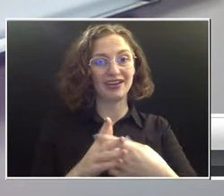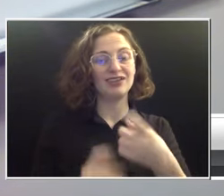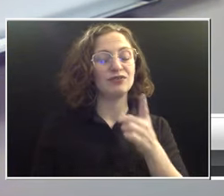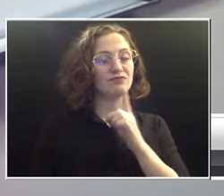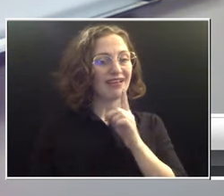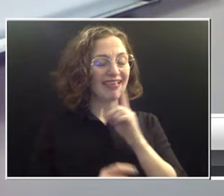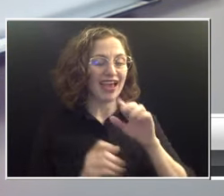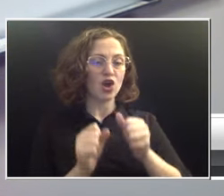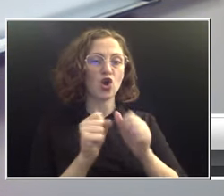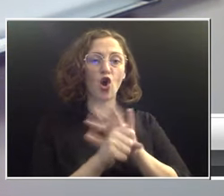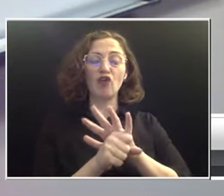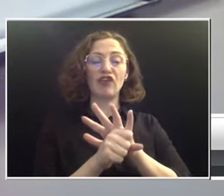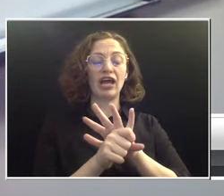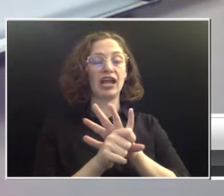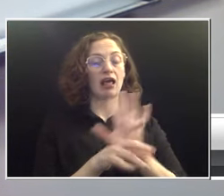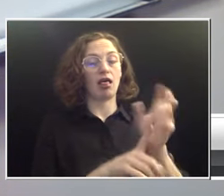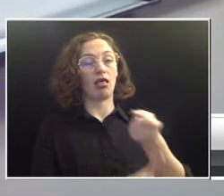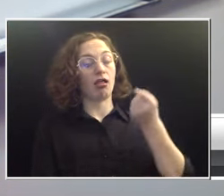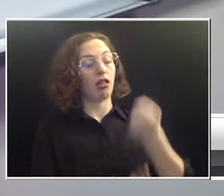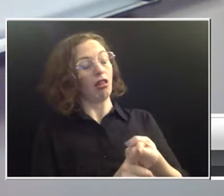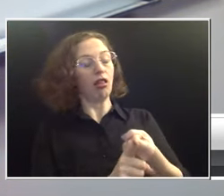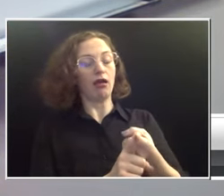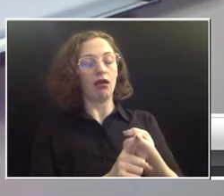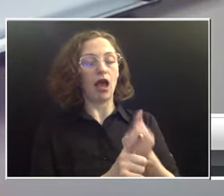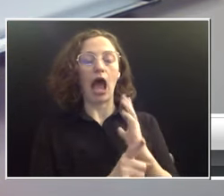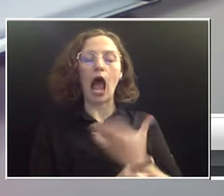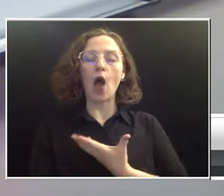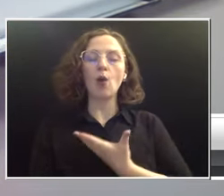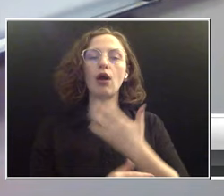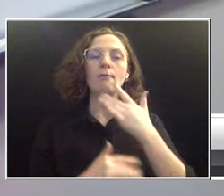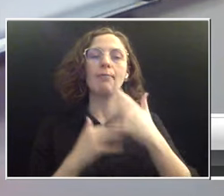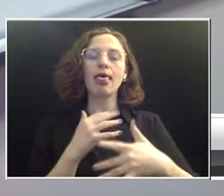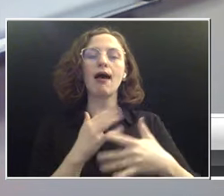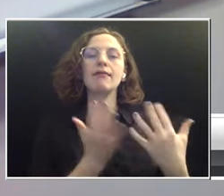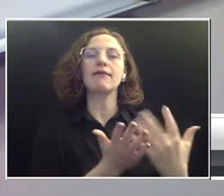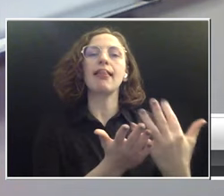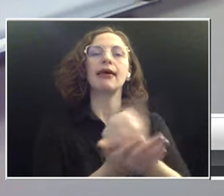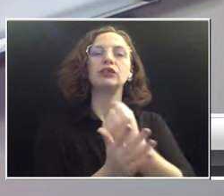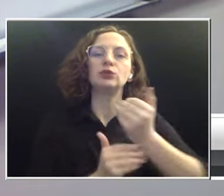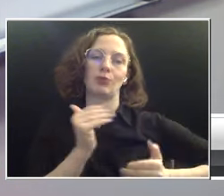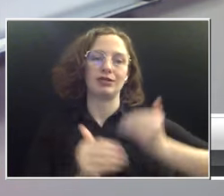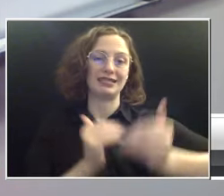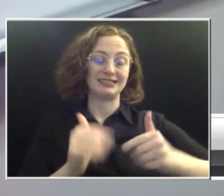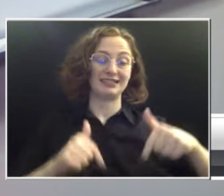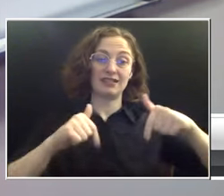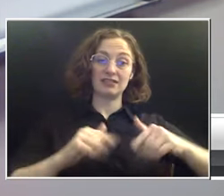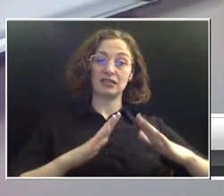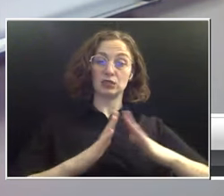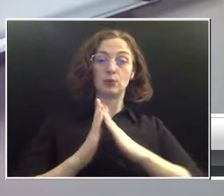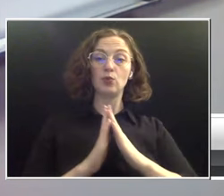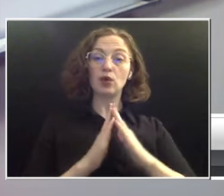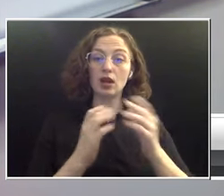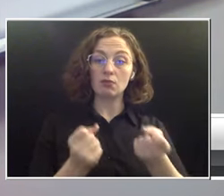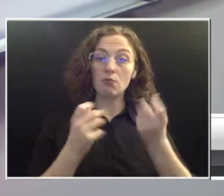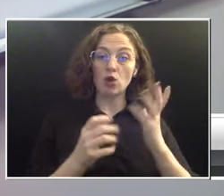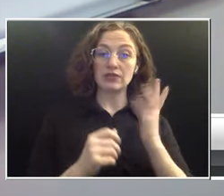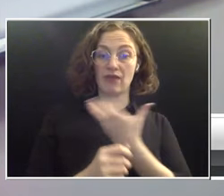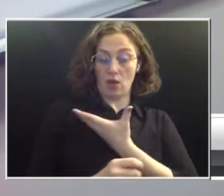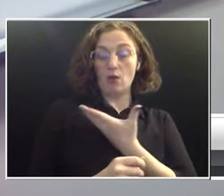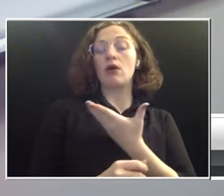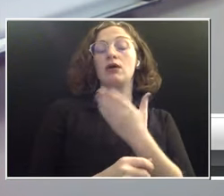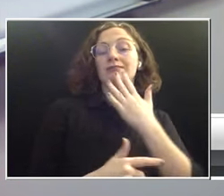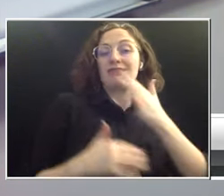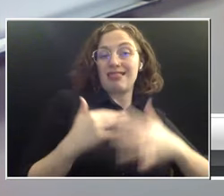shook the foundation on which we collected blood. A lot of our blood in this community came from workplace blood drives,